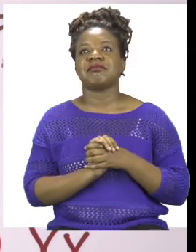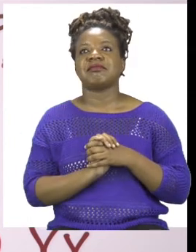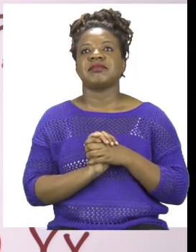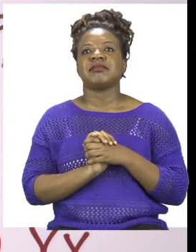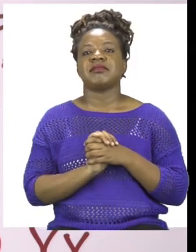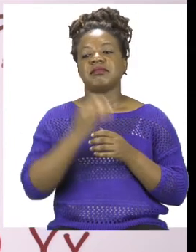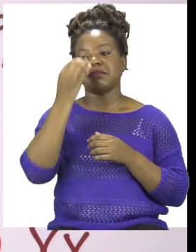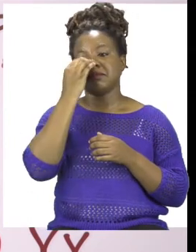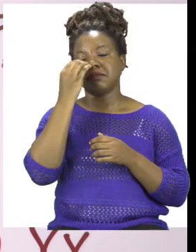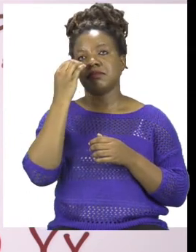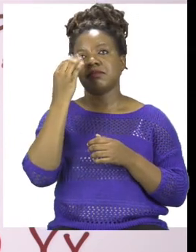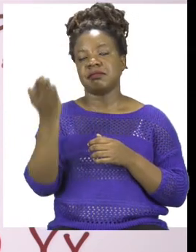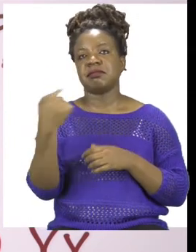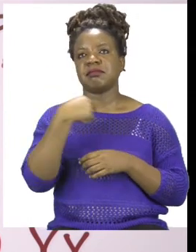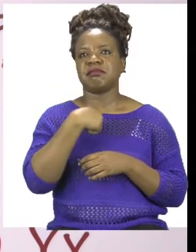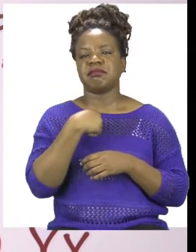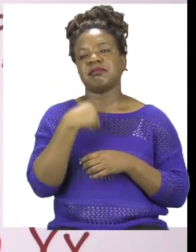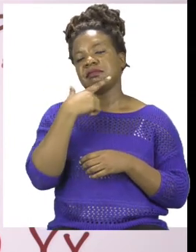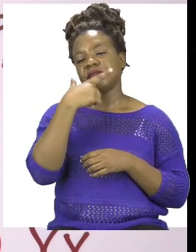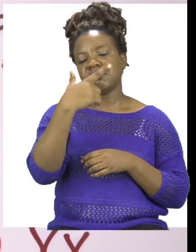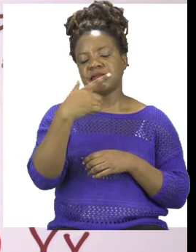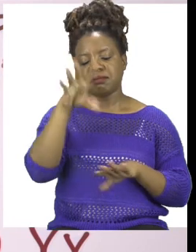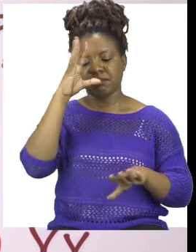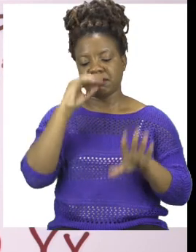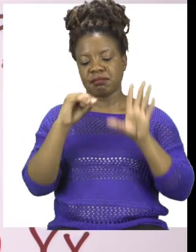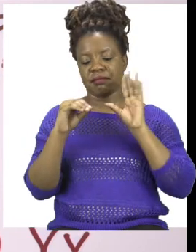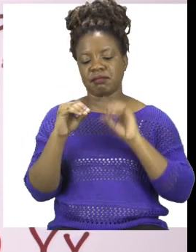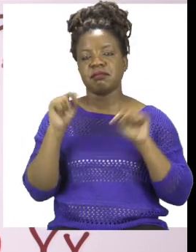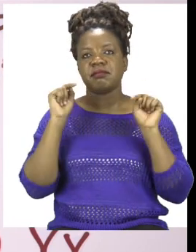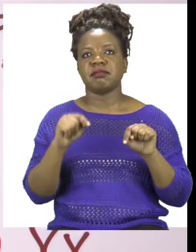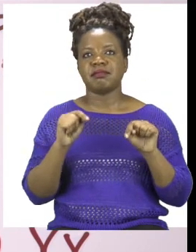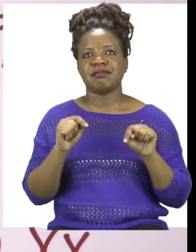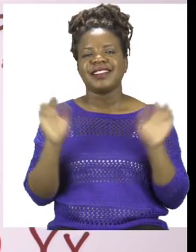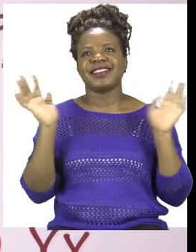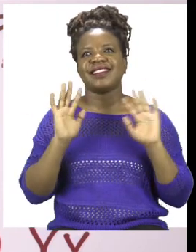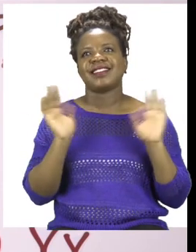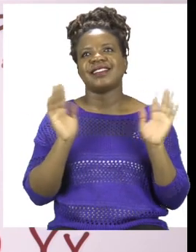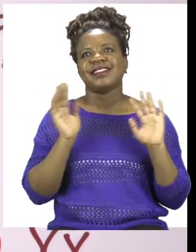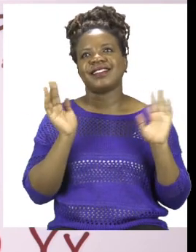from Sosie and I, we would like to say thank you for joining us today and goodbye.